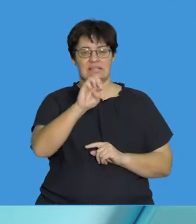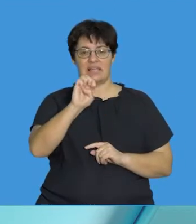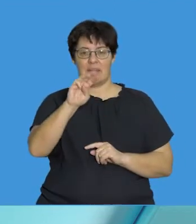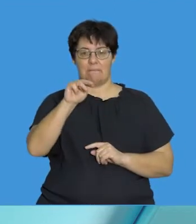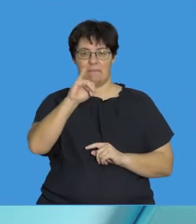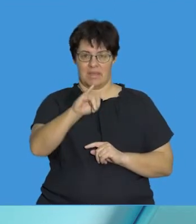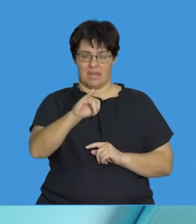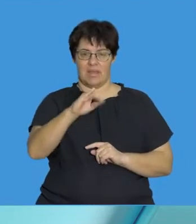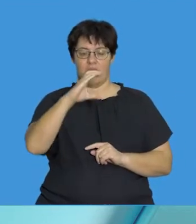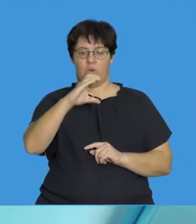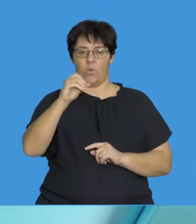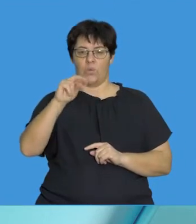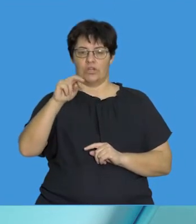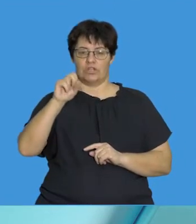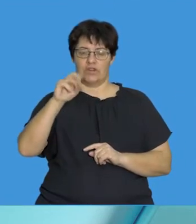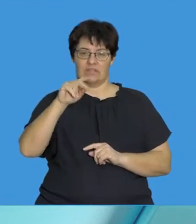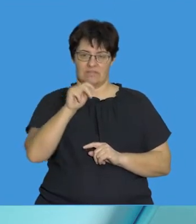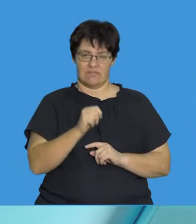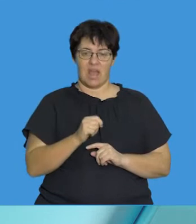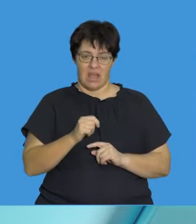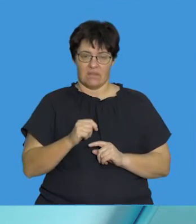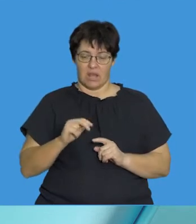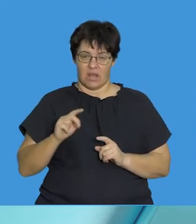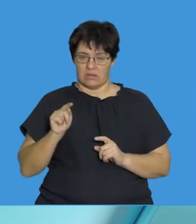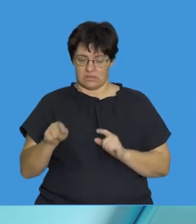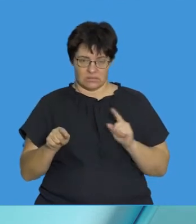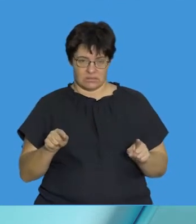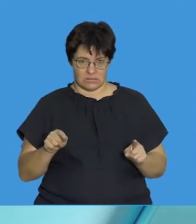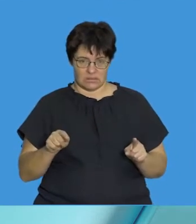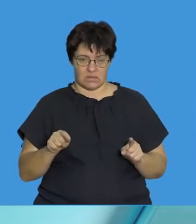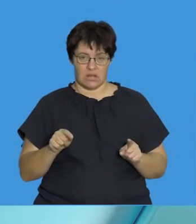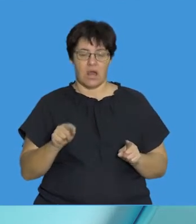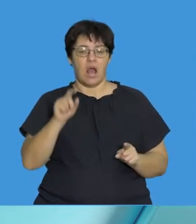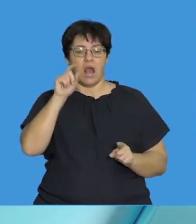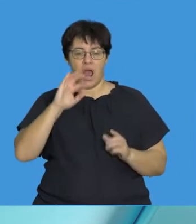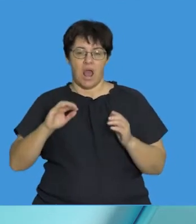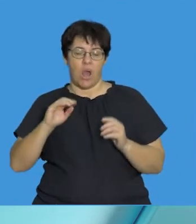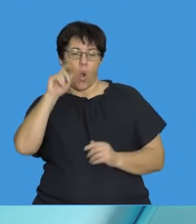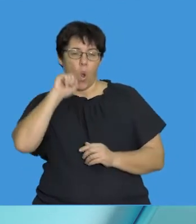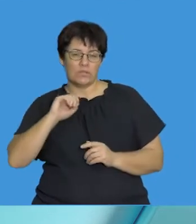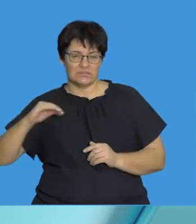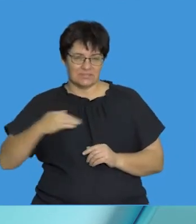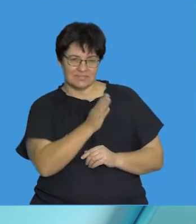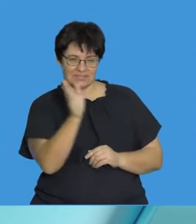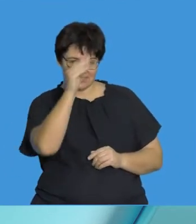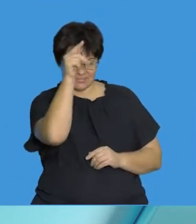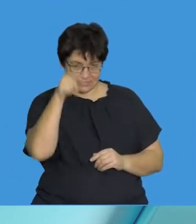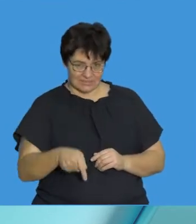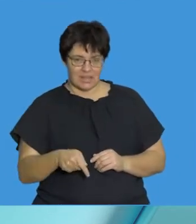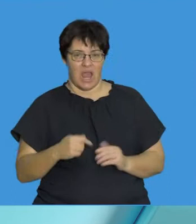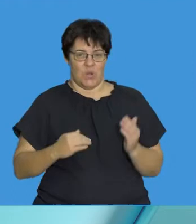-conservative model where at the end we have two new strands having half old and half new strands of DNA in them.